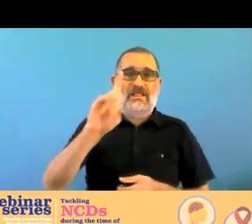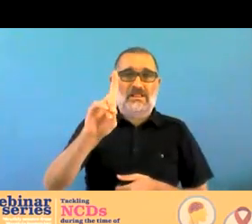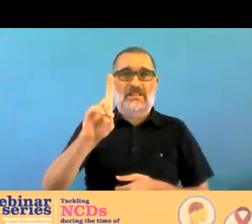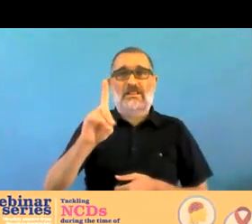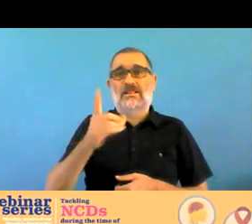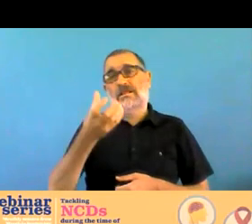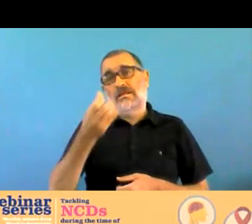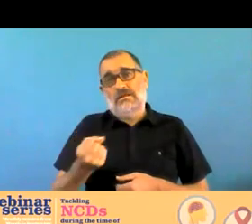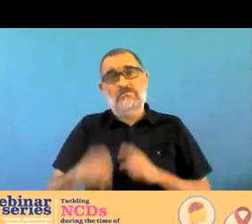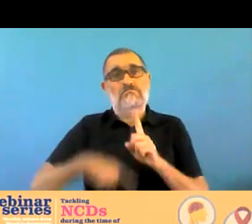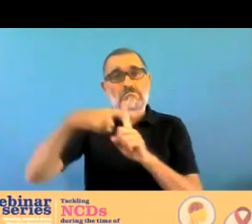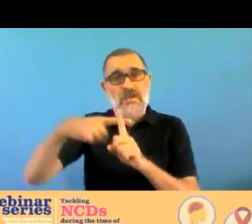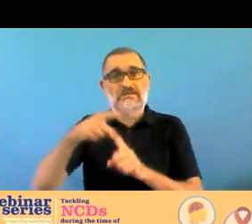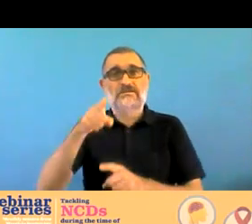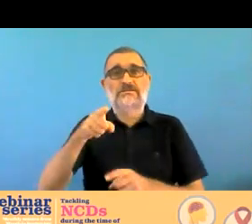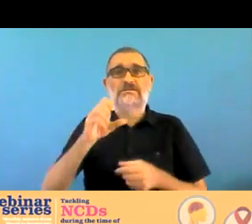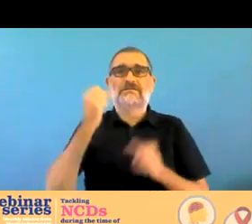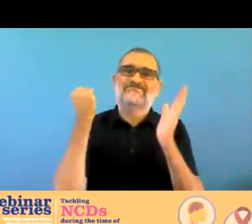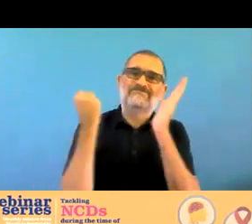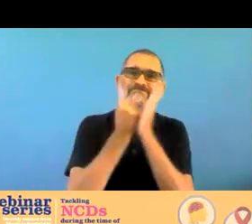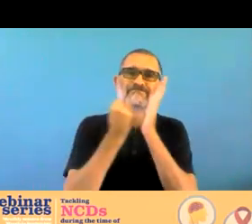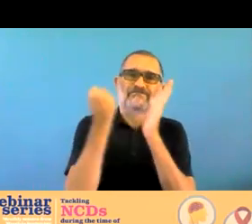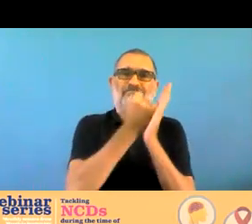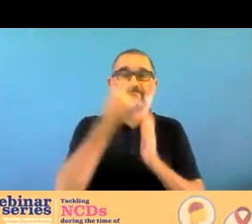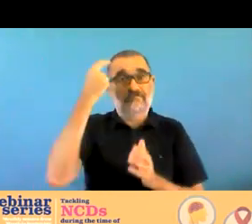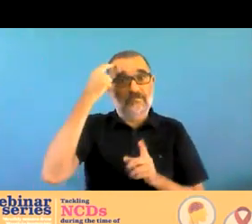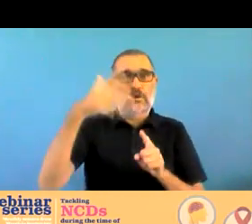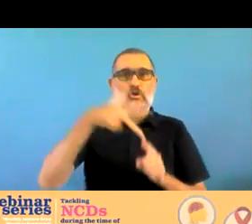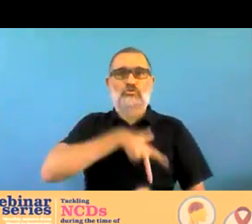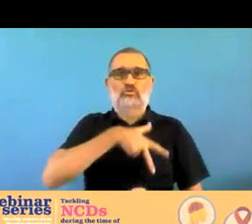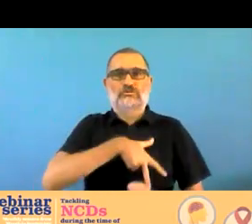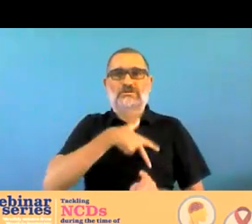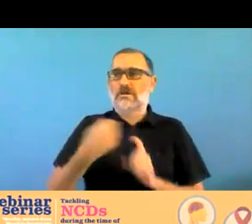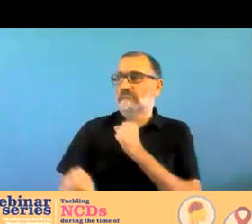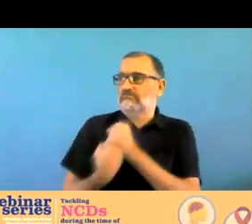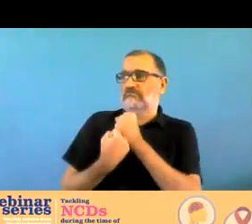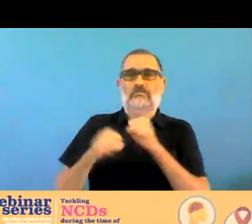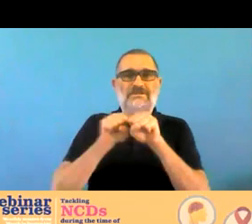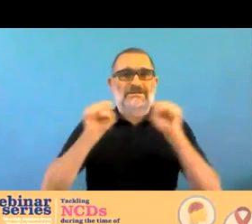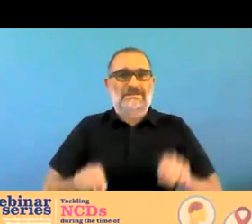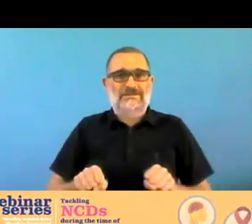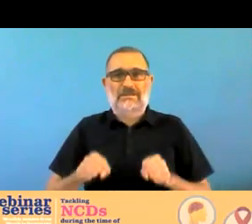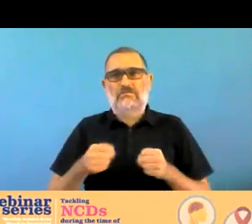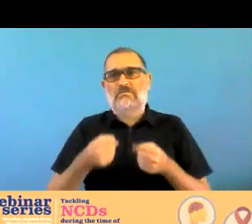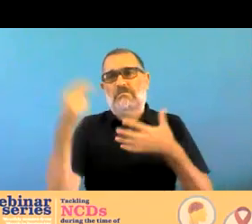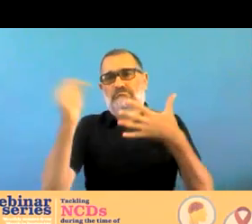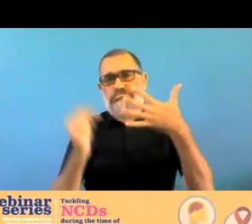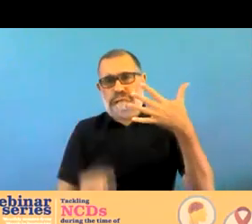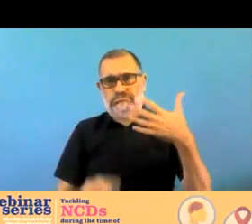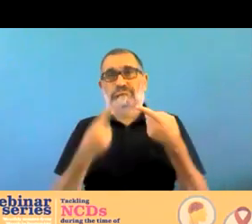uh director and indirect results or consequences of pandemic the pandemic and the disease itself